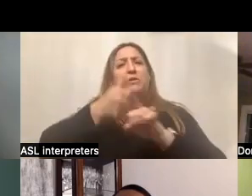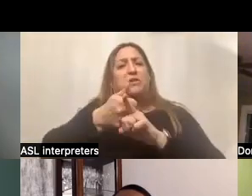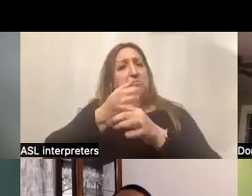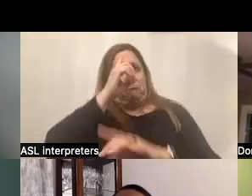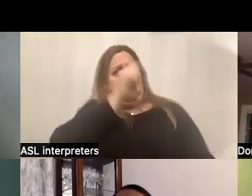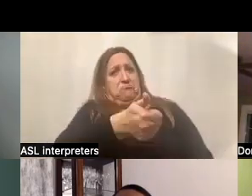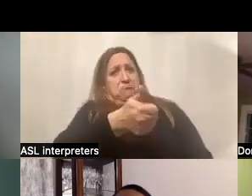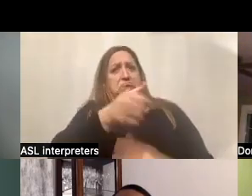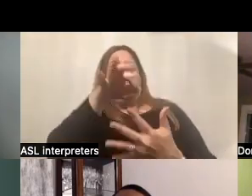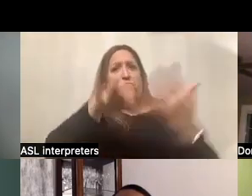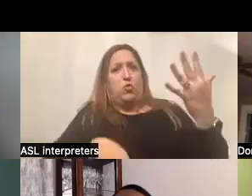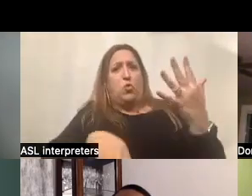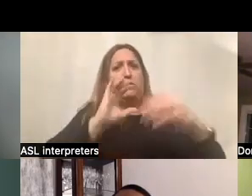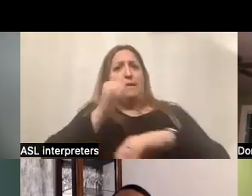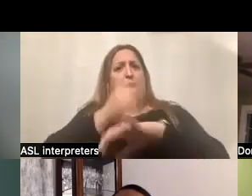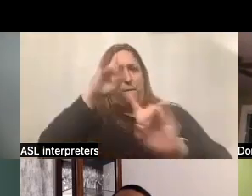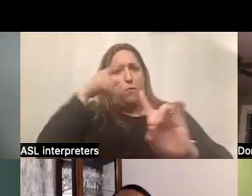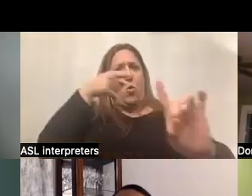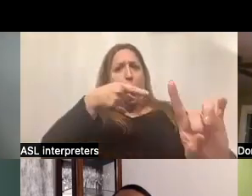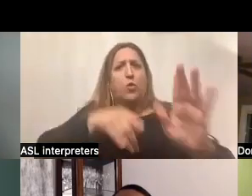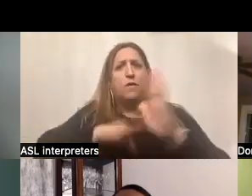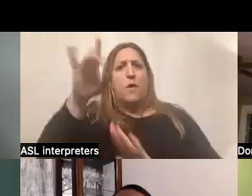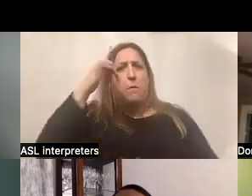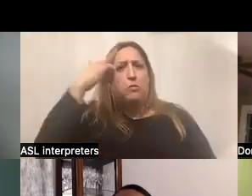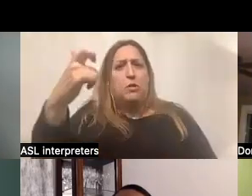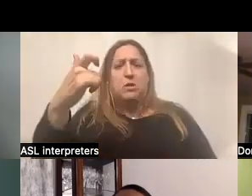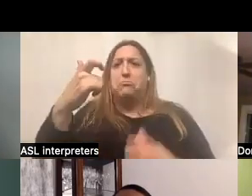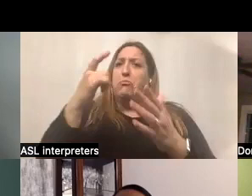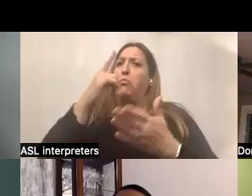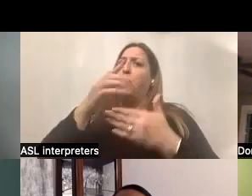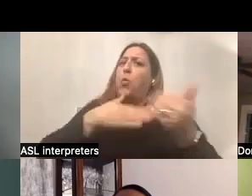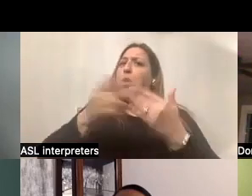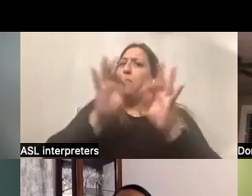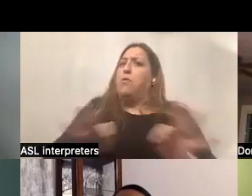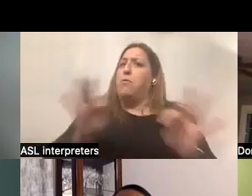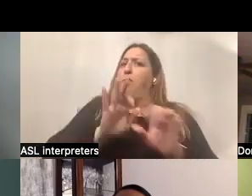and set goals and develop dreams about what's important in their lives.